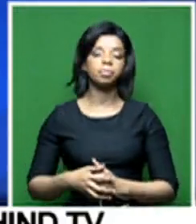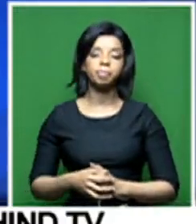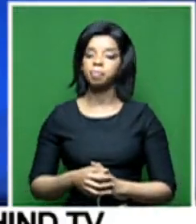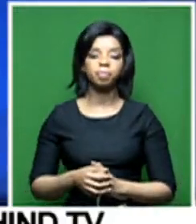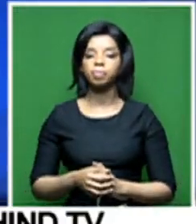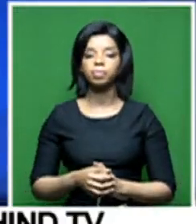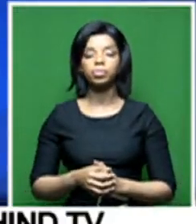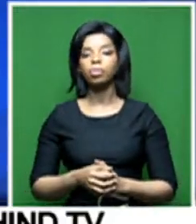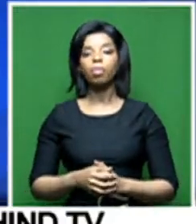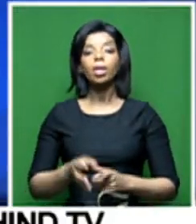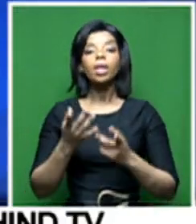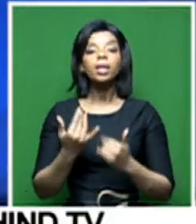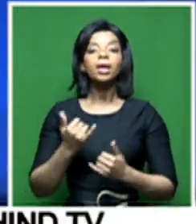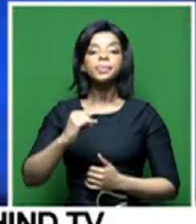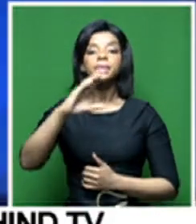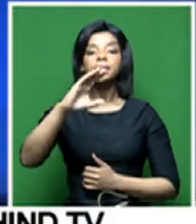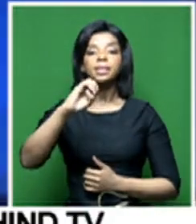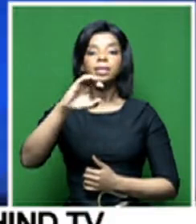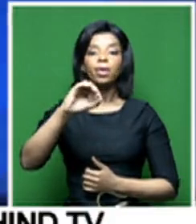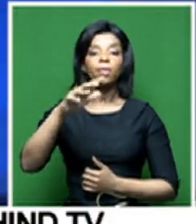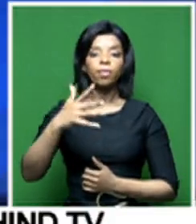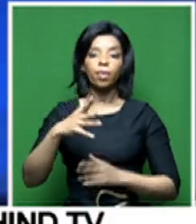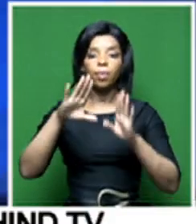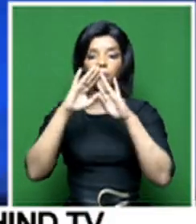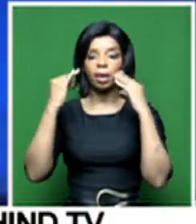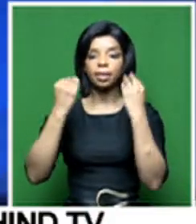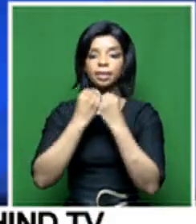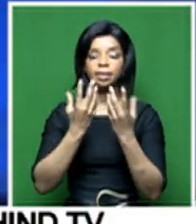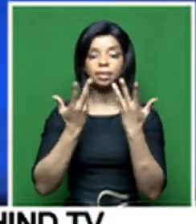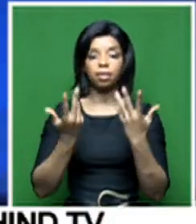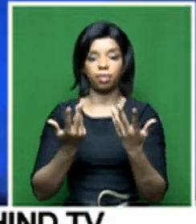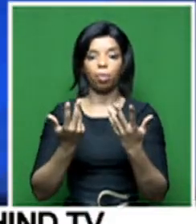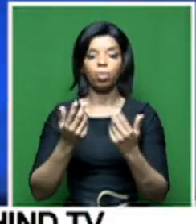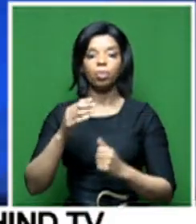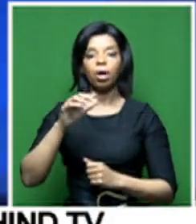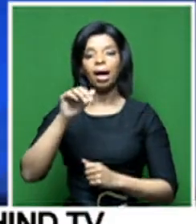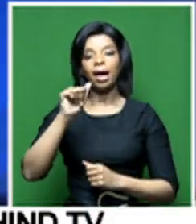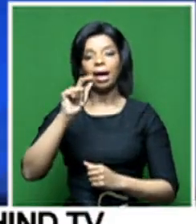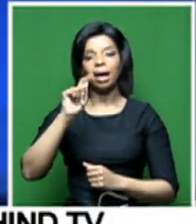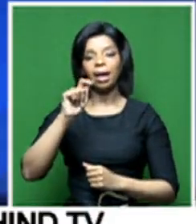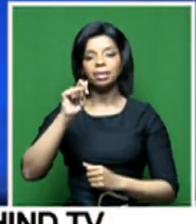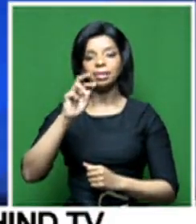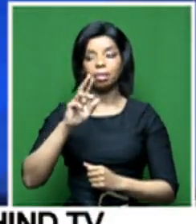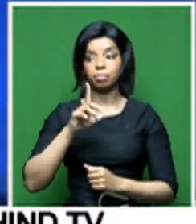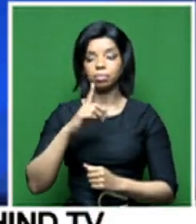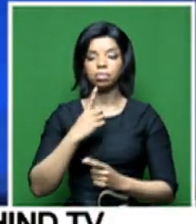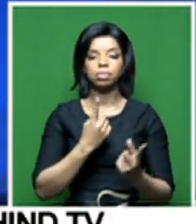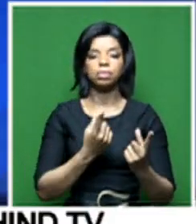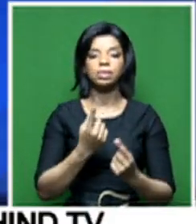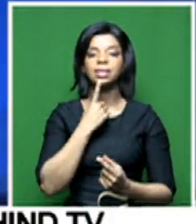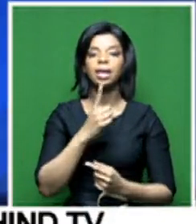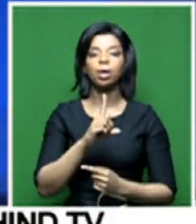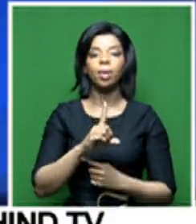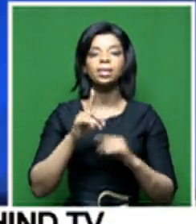Wayne Duvernay, the CEO of the organization Undoing Tax Abuse, that's Outer, says the public has been reluctant to pay TV